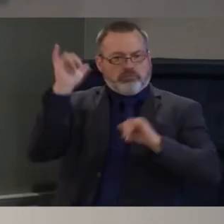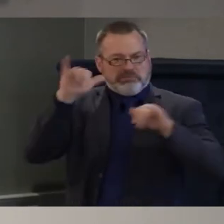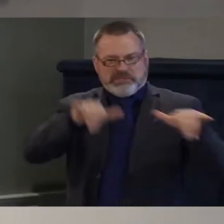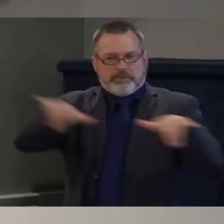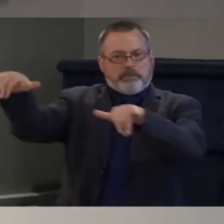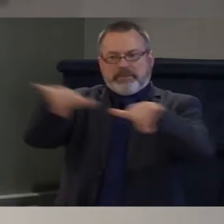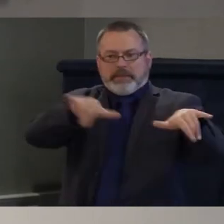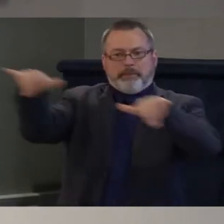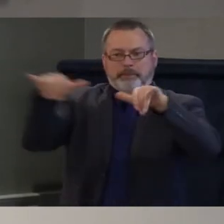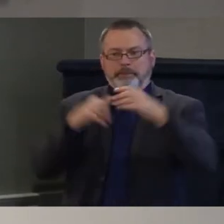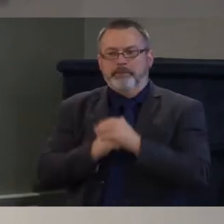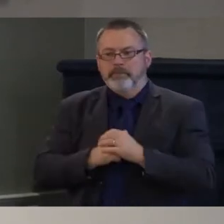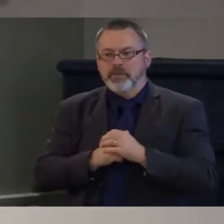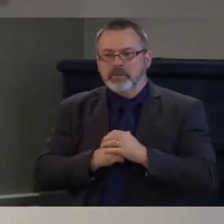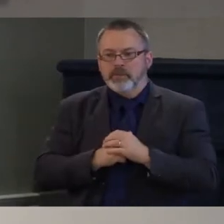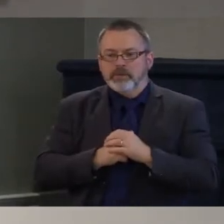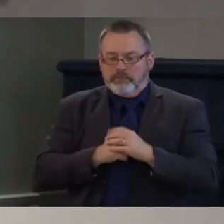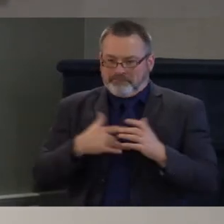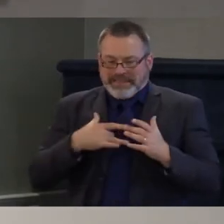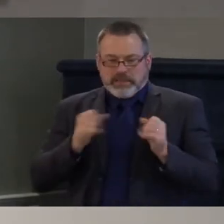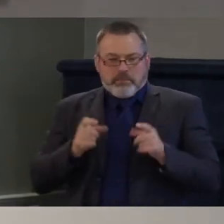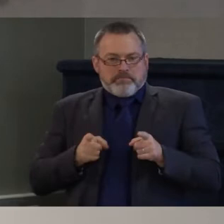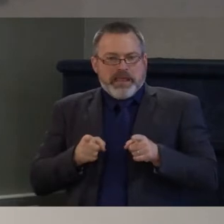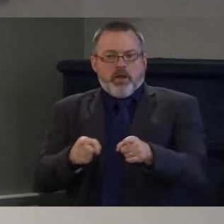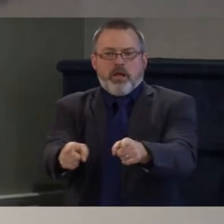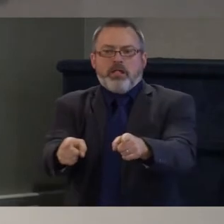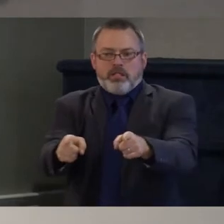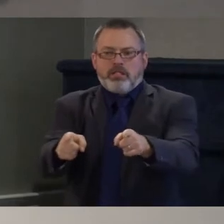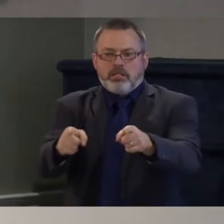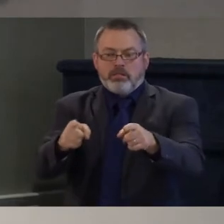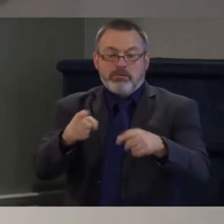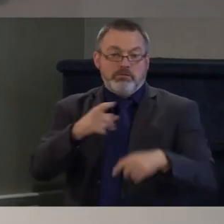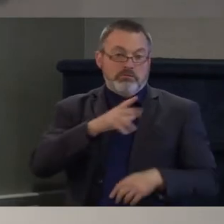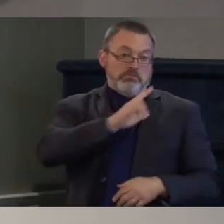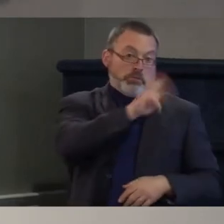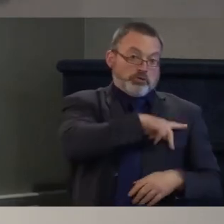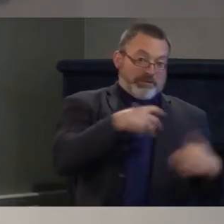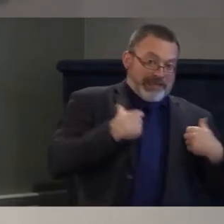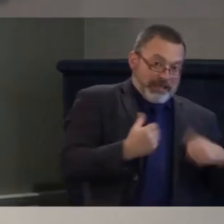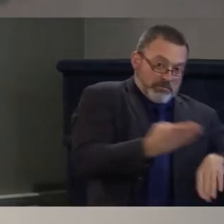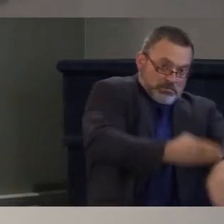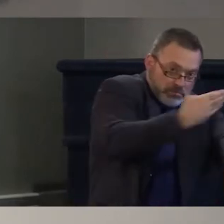to provide high-quality health care to everybody in our society.